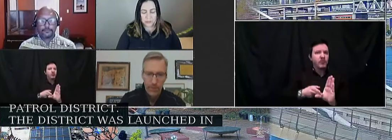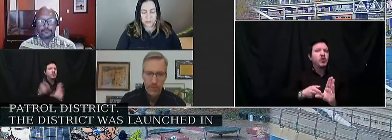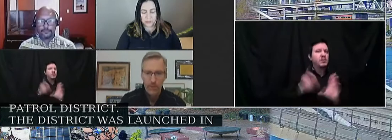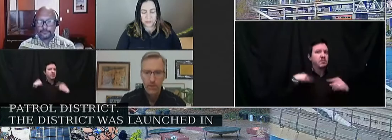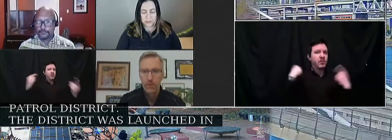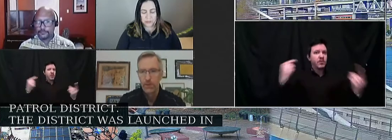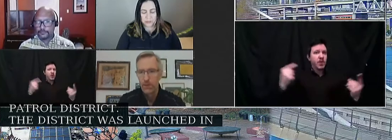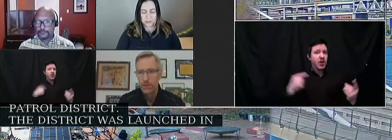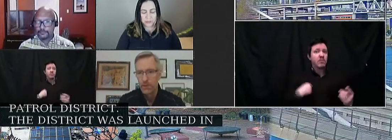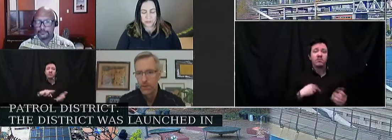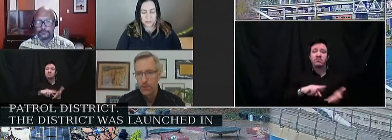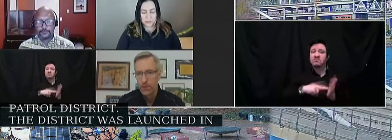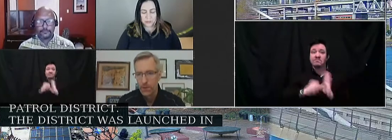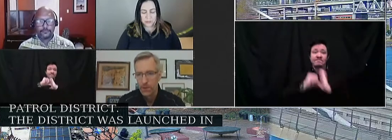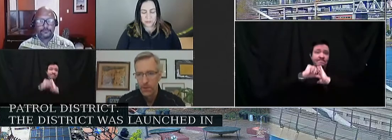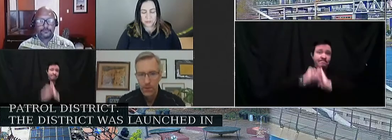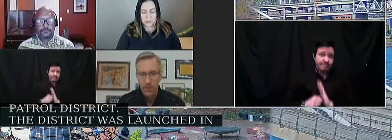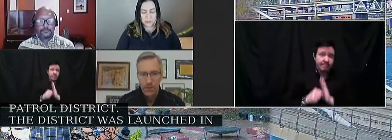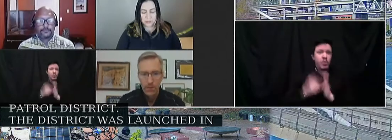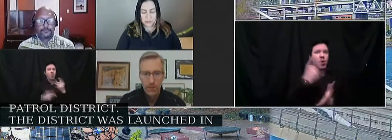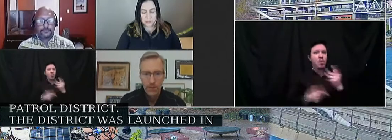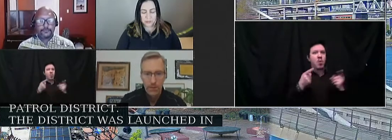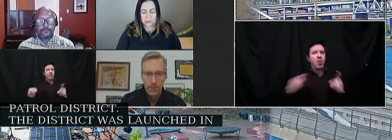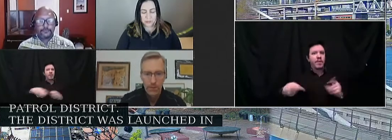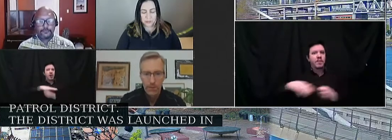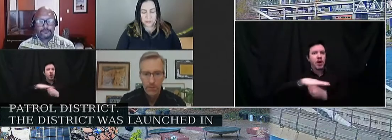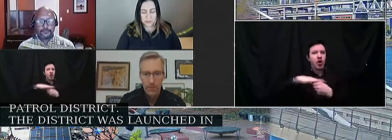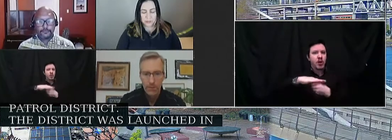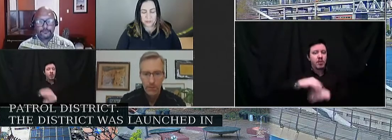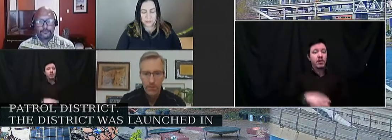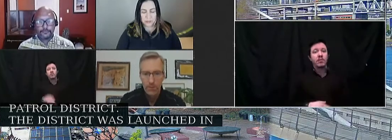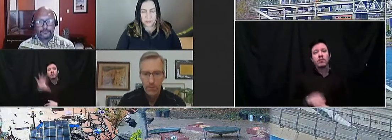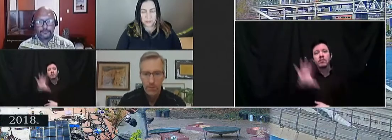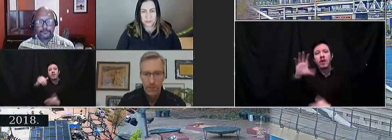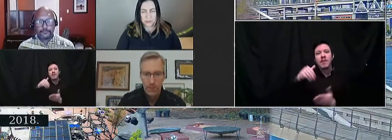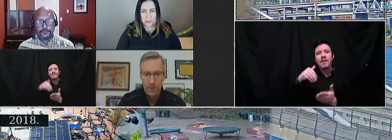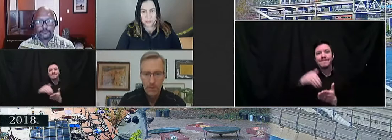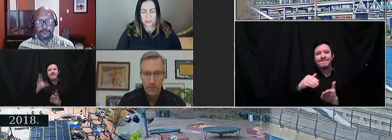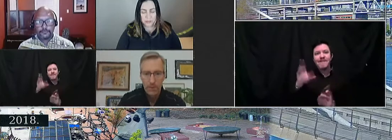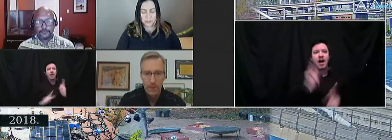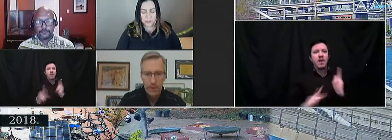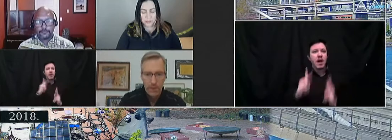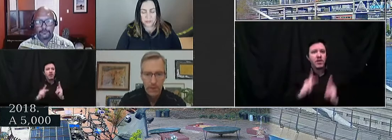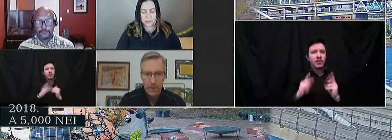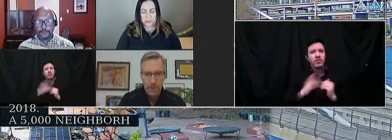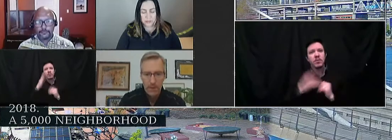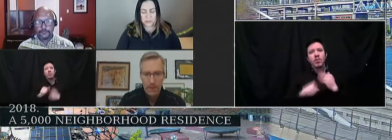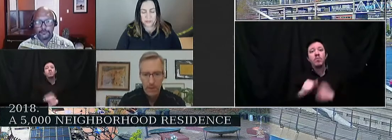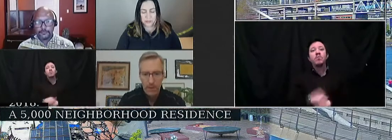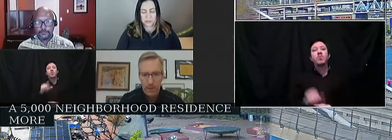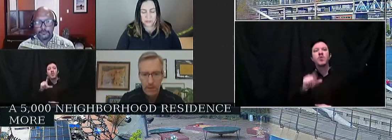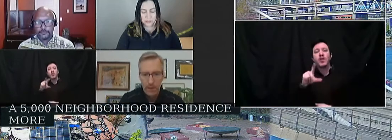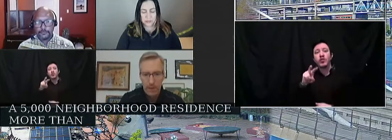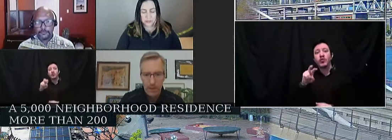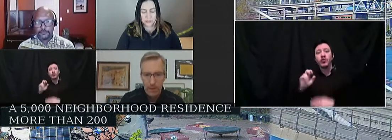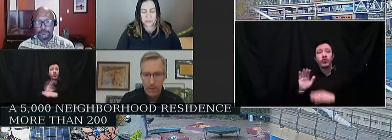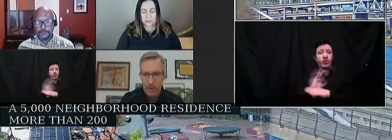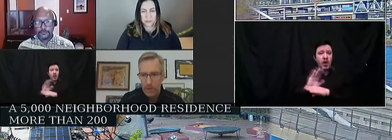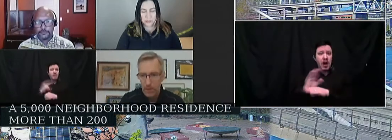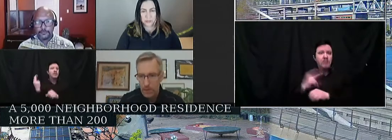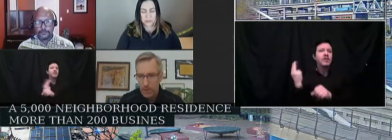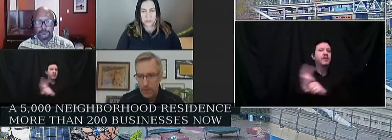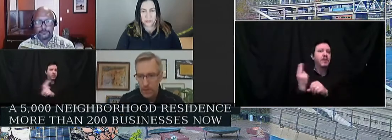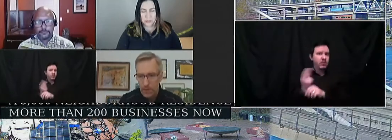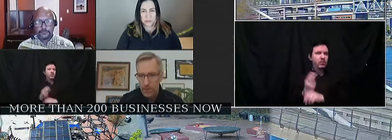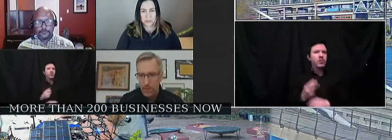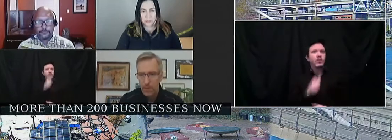volumes about what's going on in the neighborhood. About 5,000 neighborhood residents and more than 200 businesses now benefit from the patrol services.